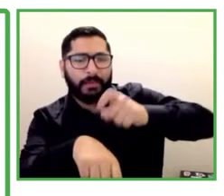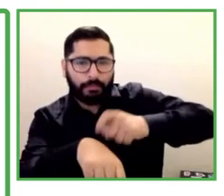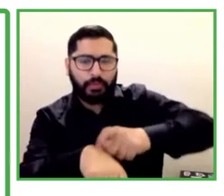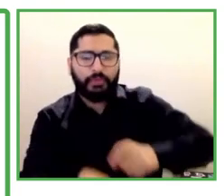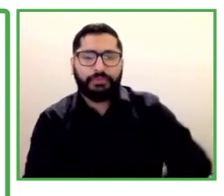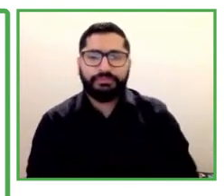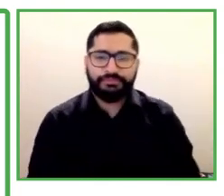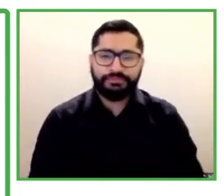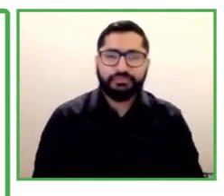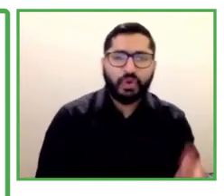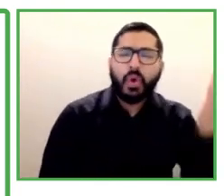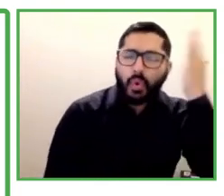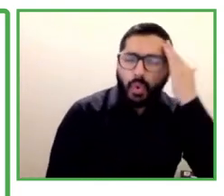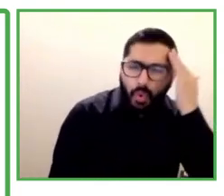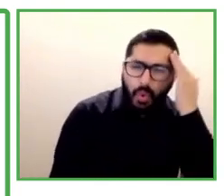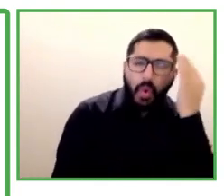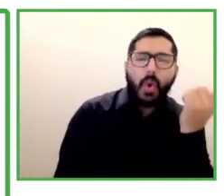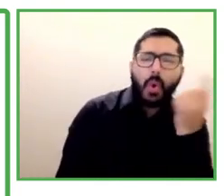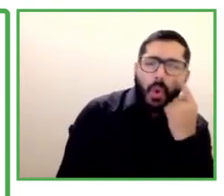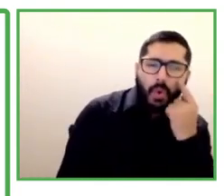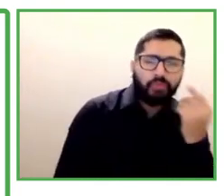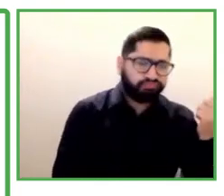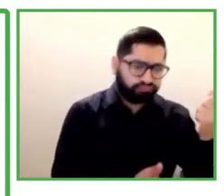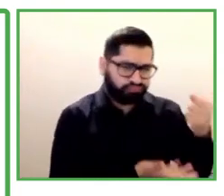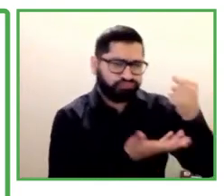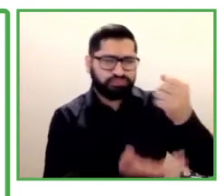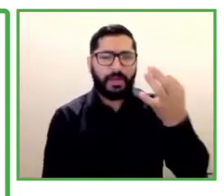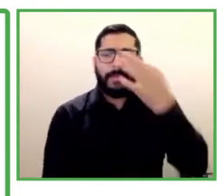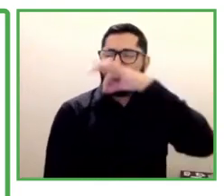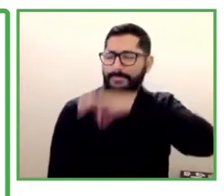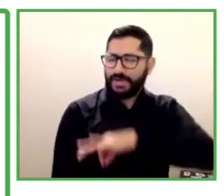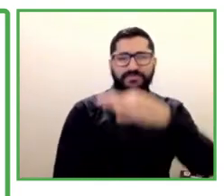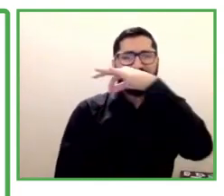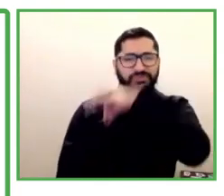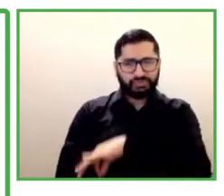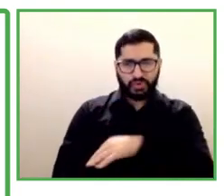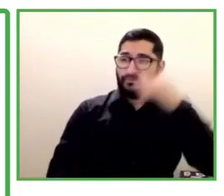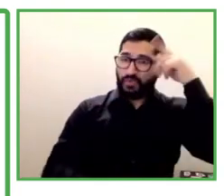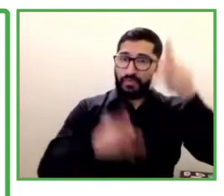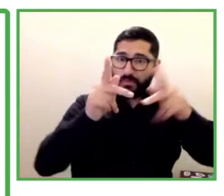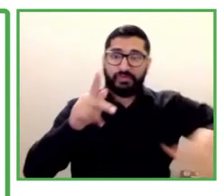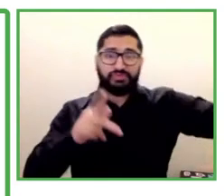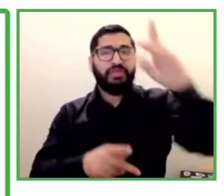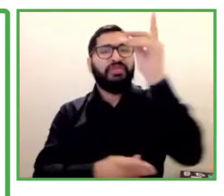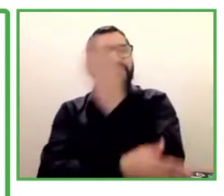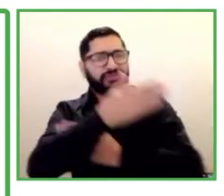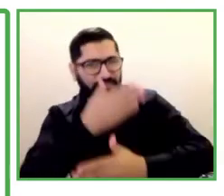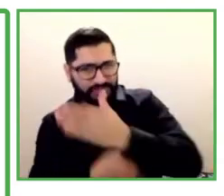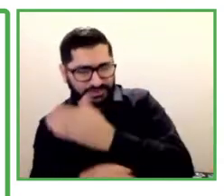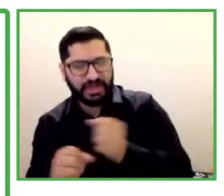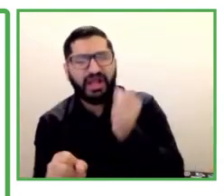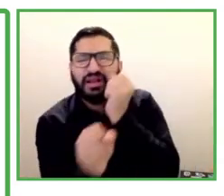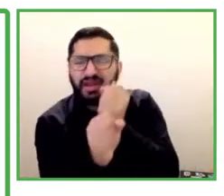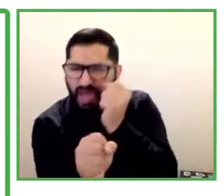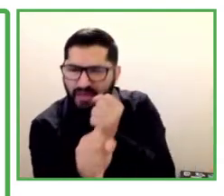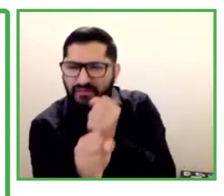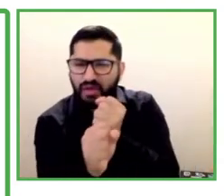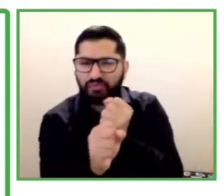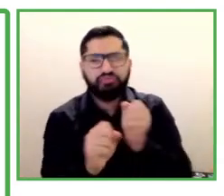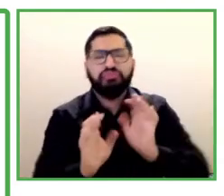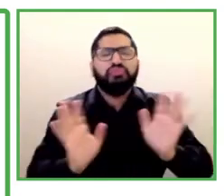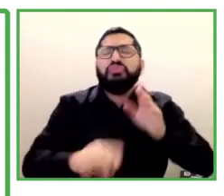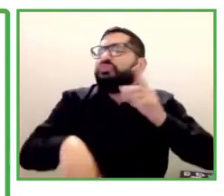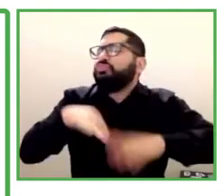their jobs despite the economic crisis. Line managers and co-workers were trained on reviewing wellbeing frameworks